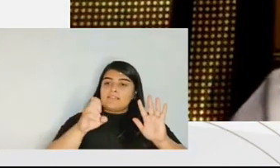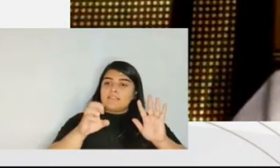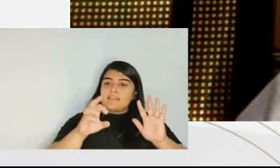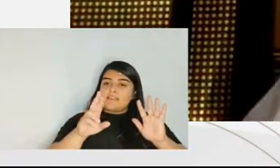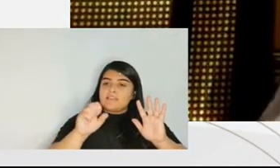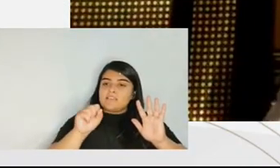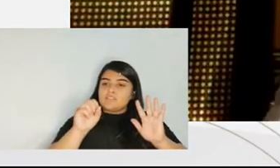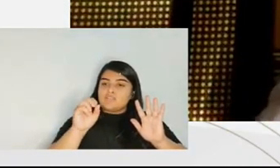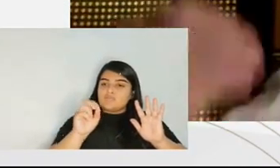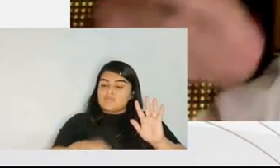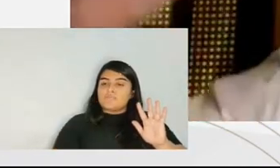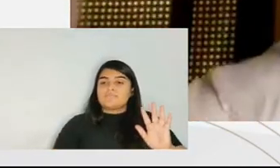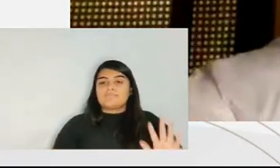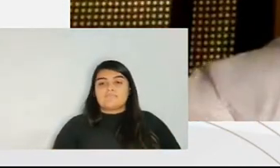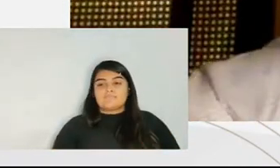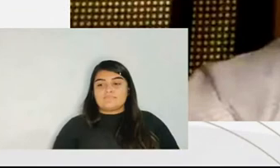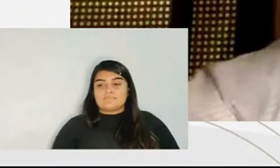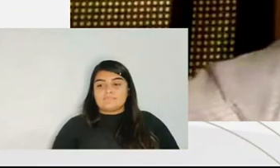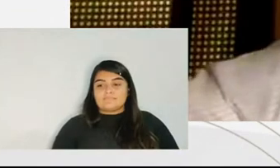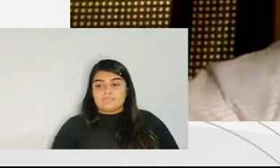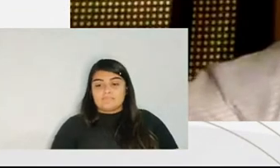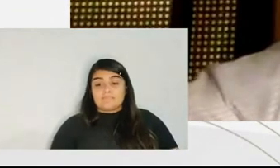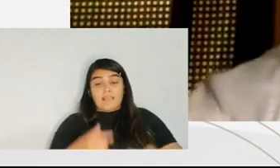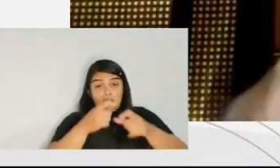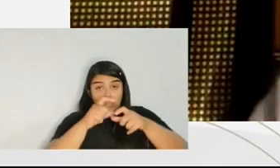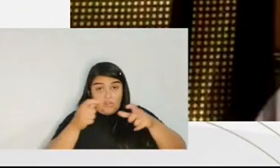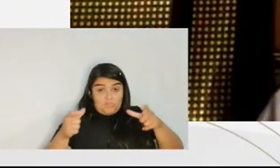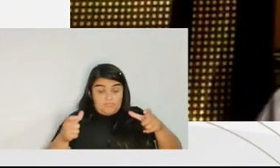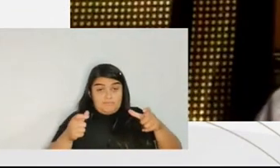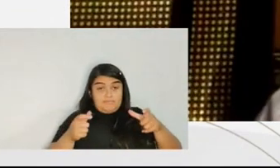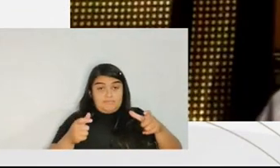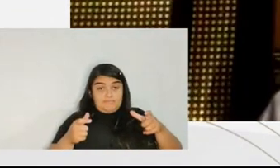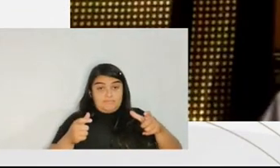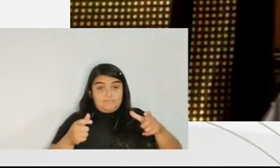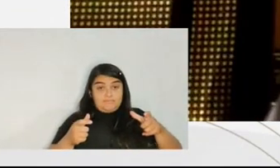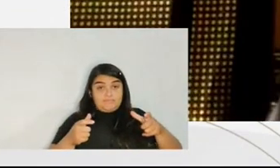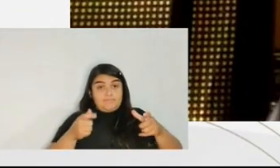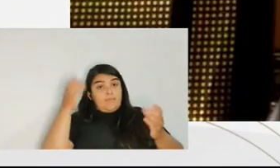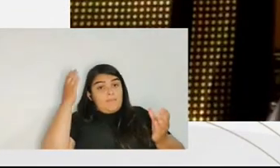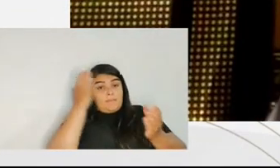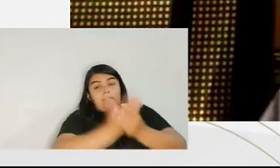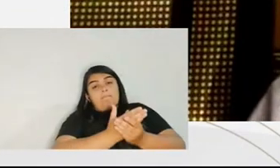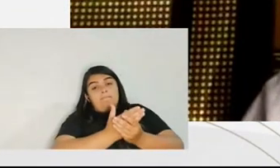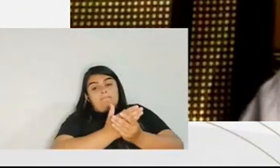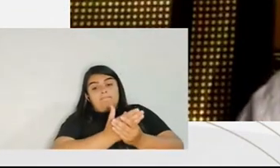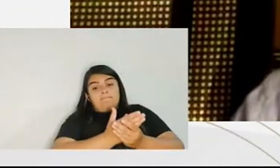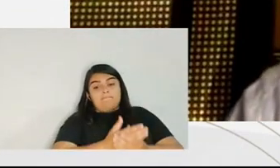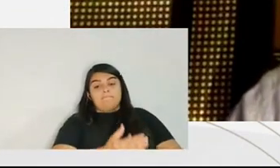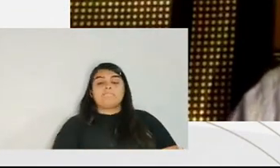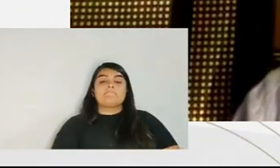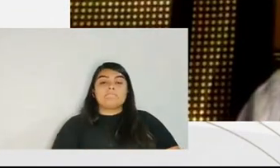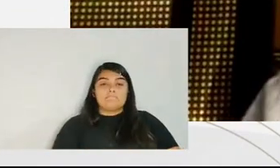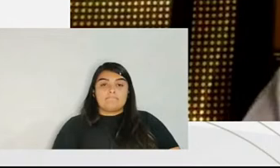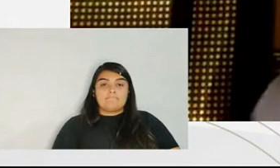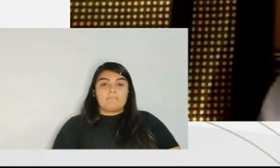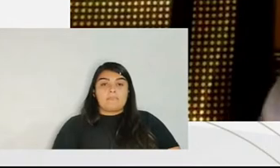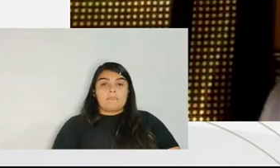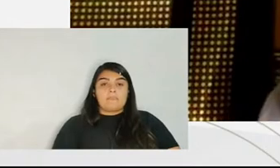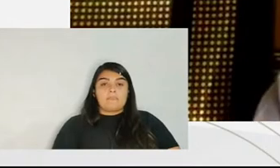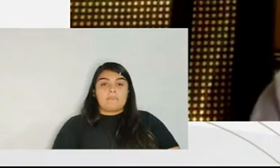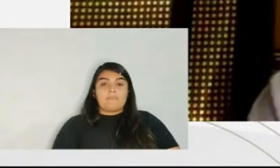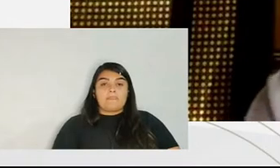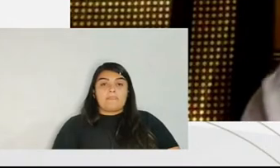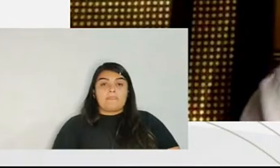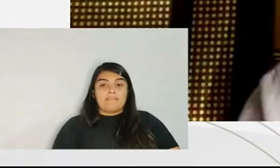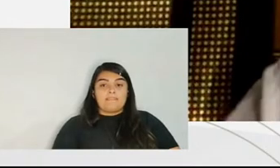jew from anderson judge anderson especially when he brought this increase in process